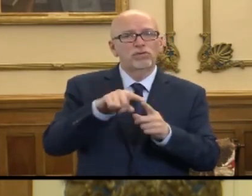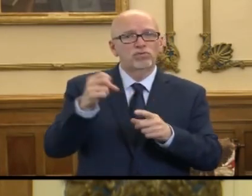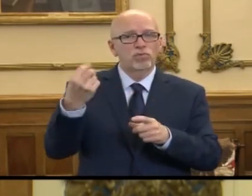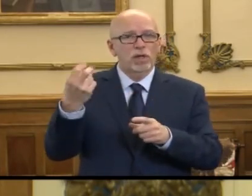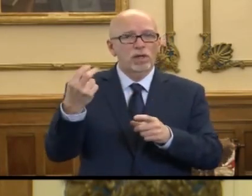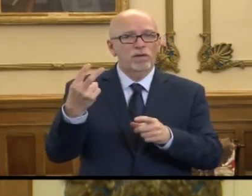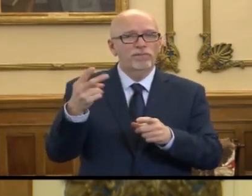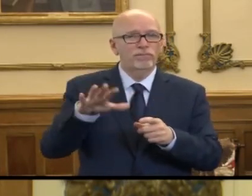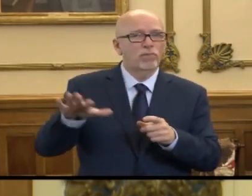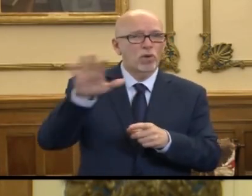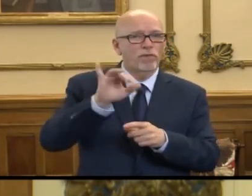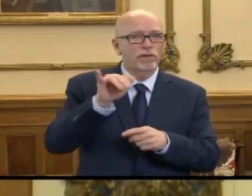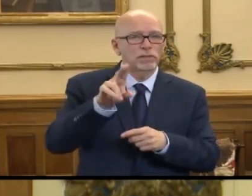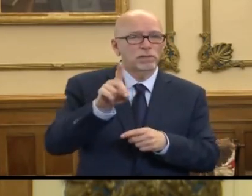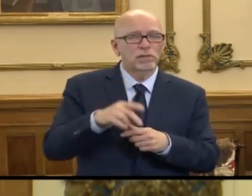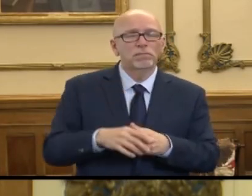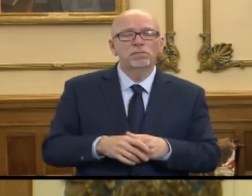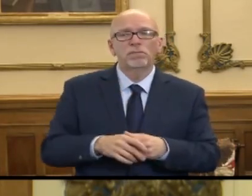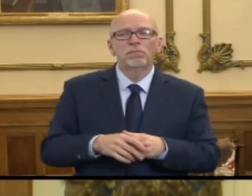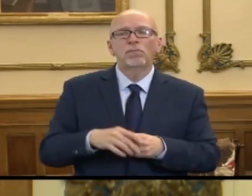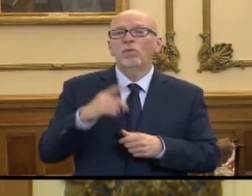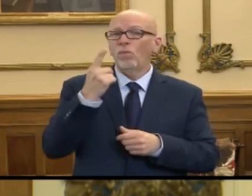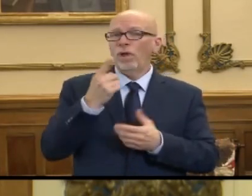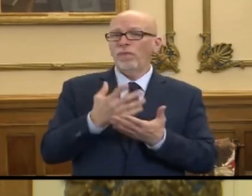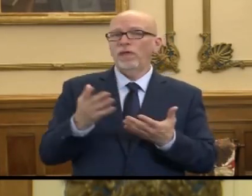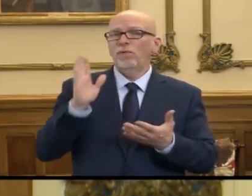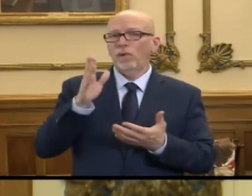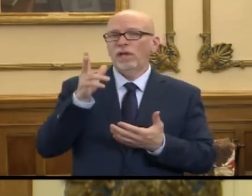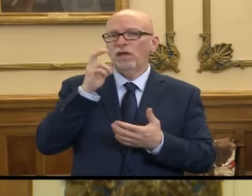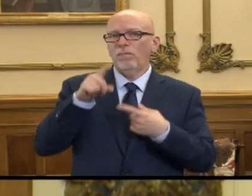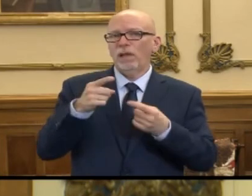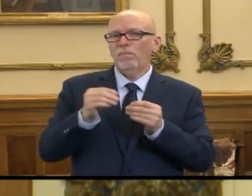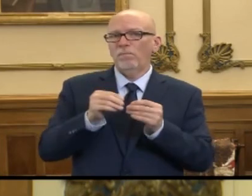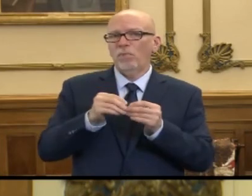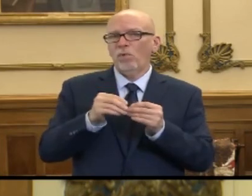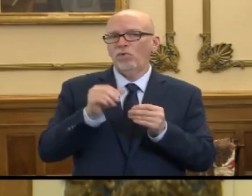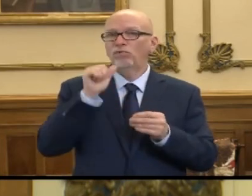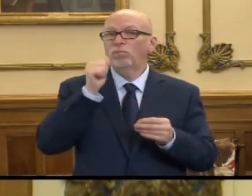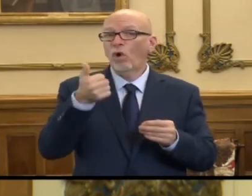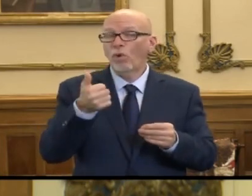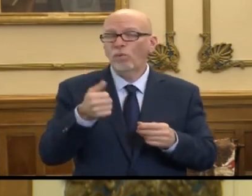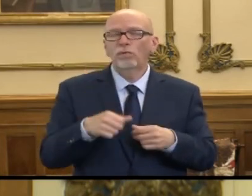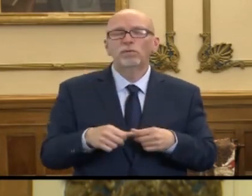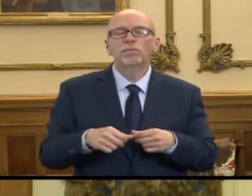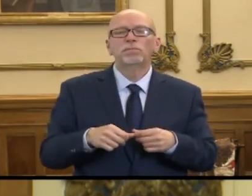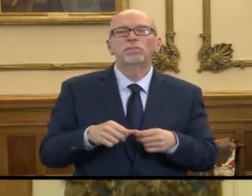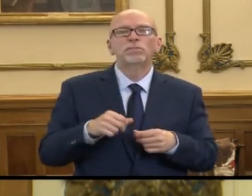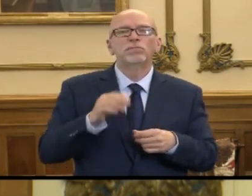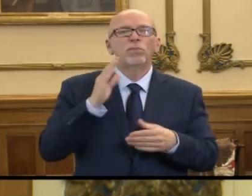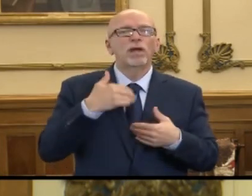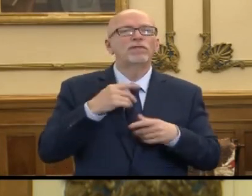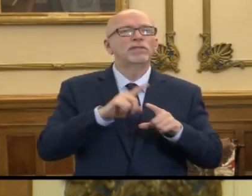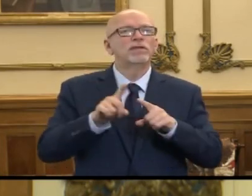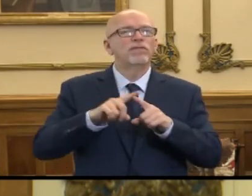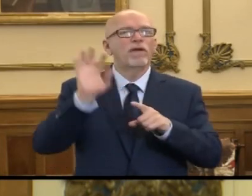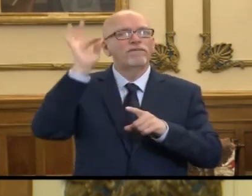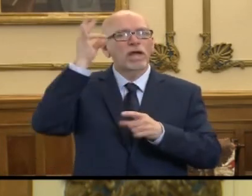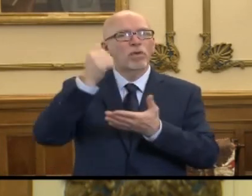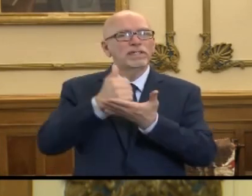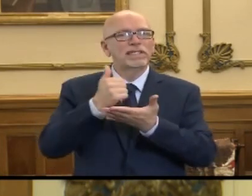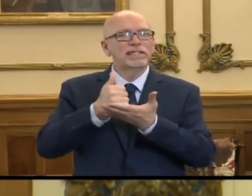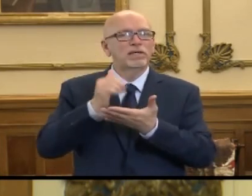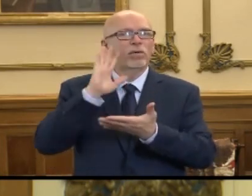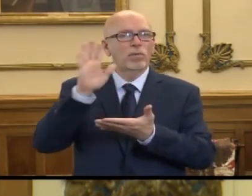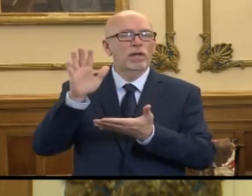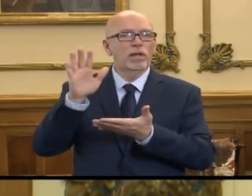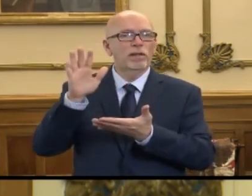institutions around the state, and one of the things that you'll be hearing about more tomorrow is the various federal assistance that will